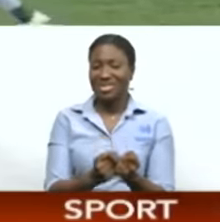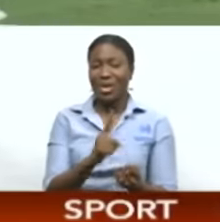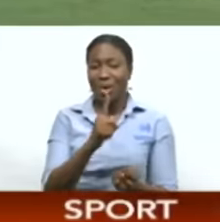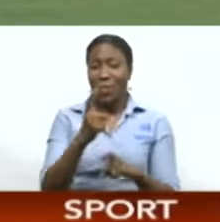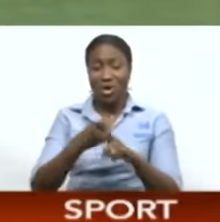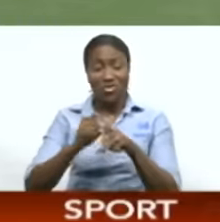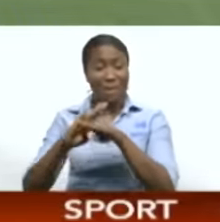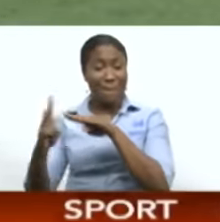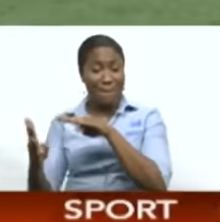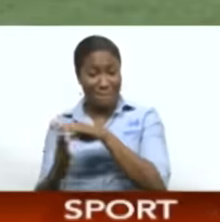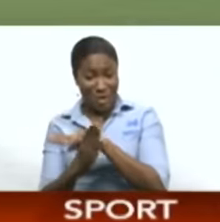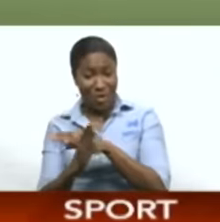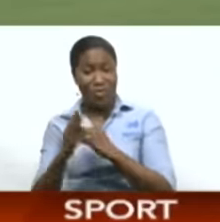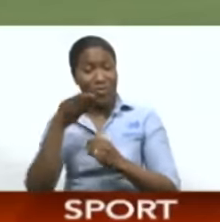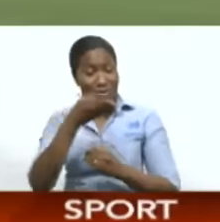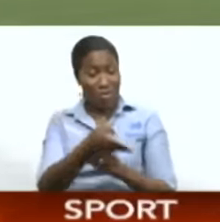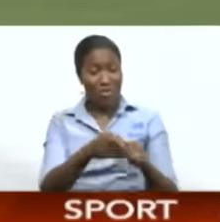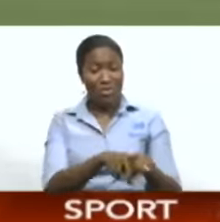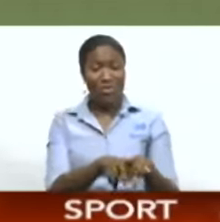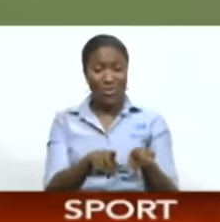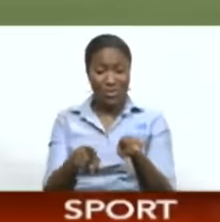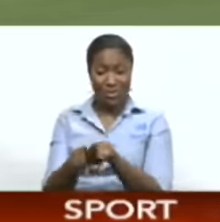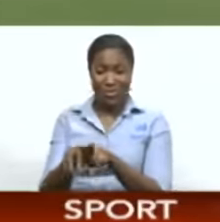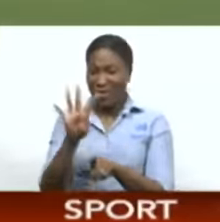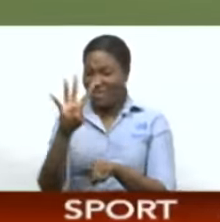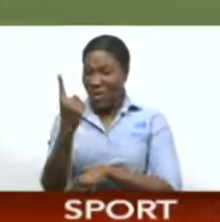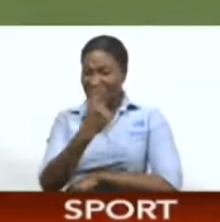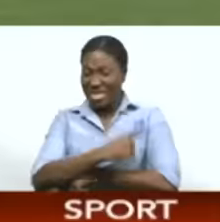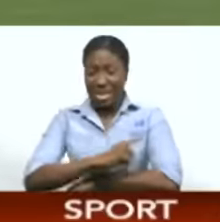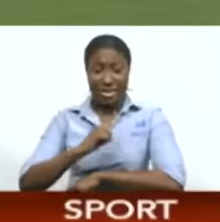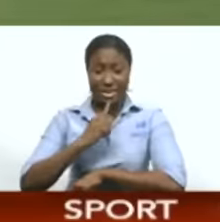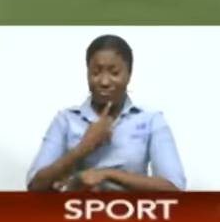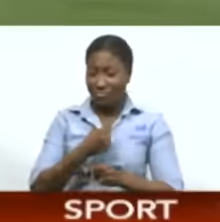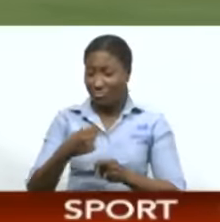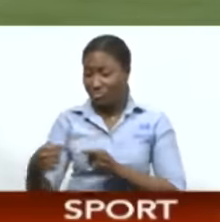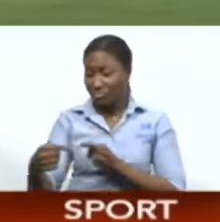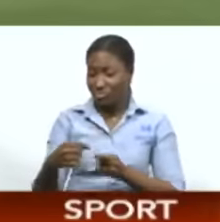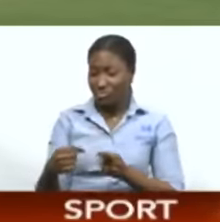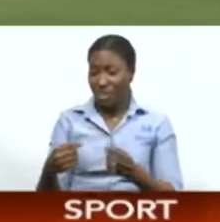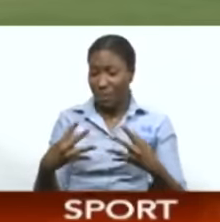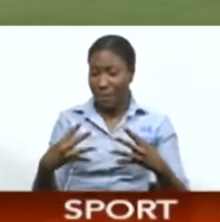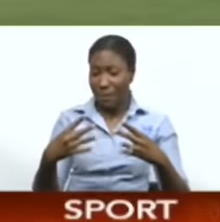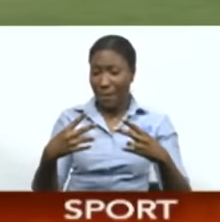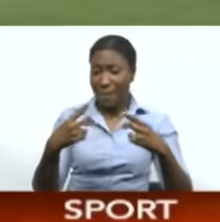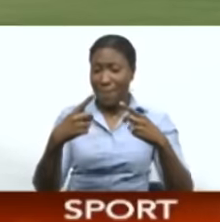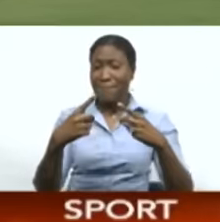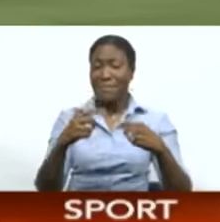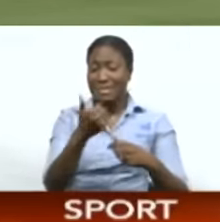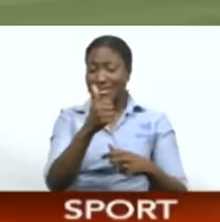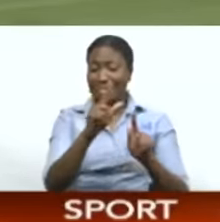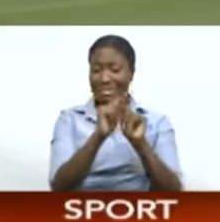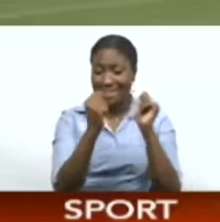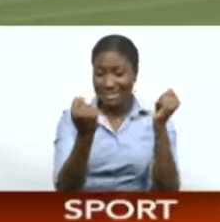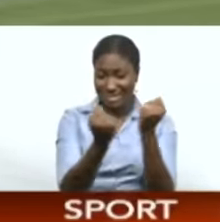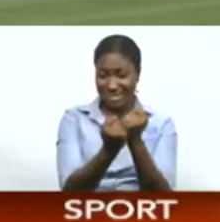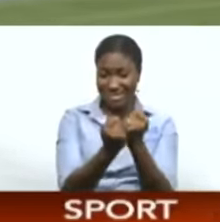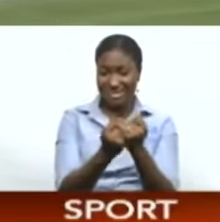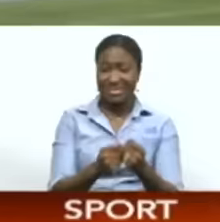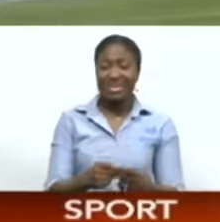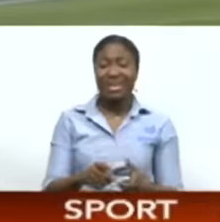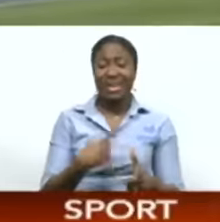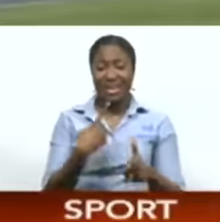Barbados, Wildey Masters. Four days of fierce competition saw 10 teams in two groups of five in the over 40 category,